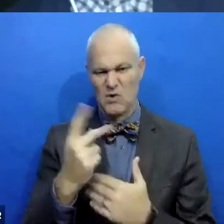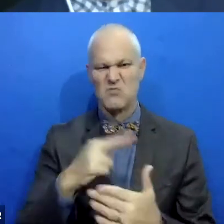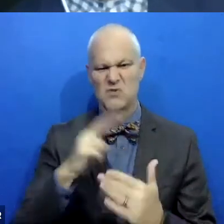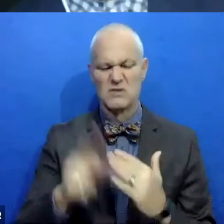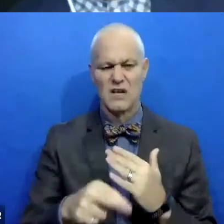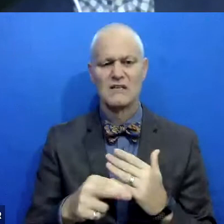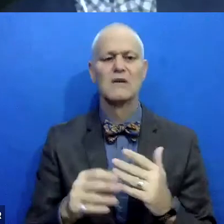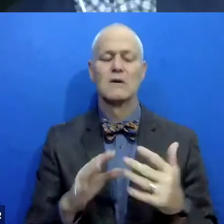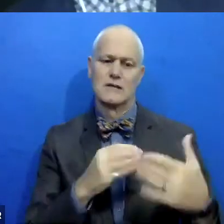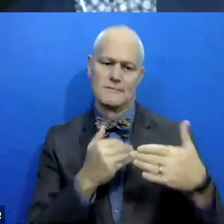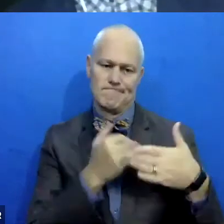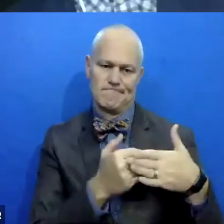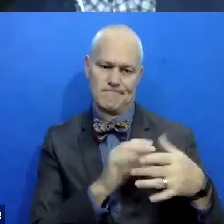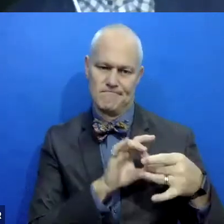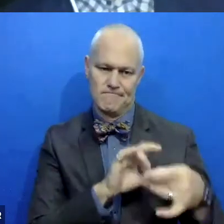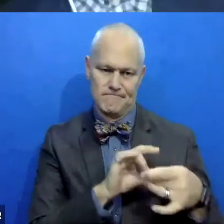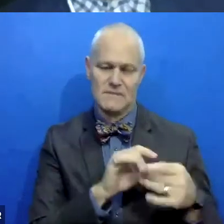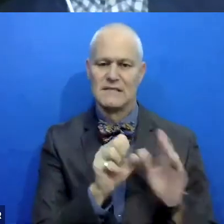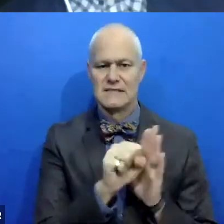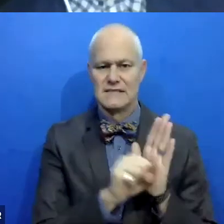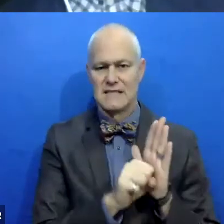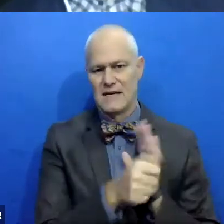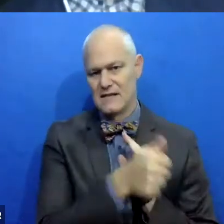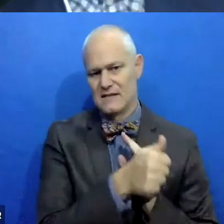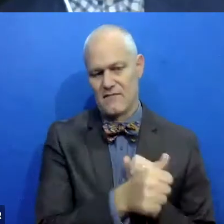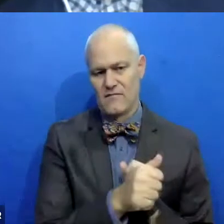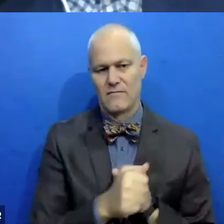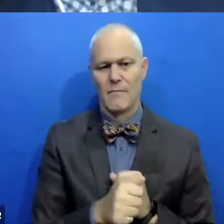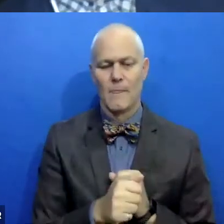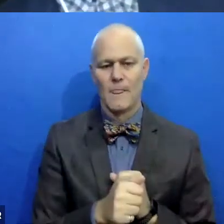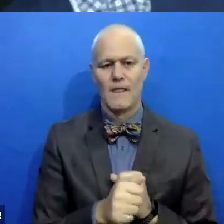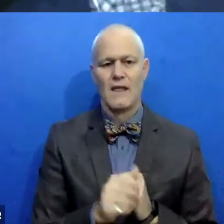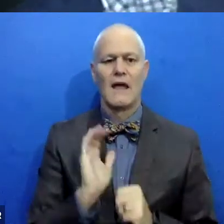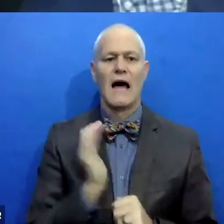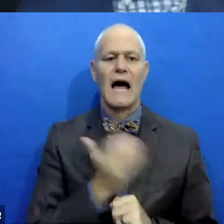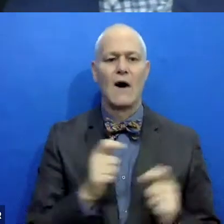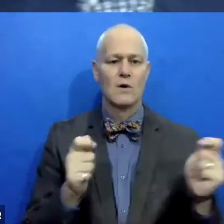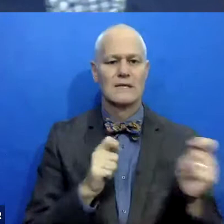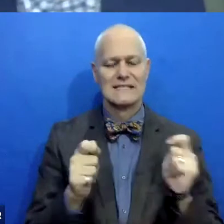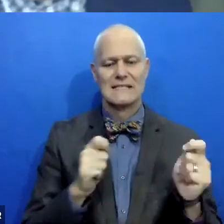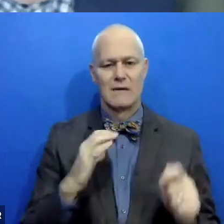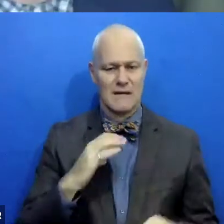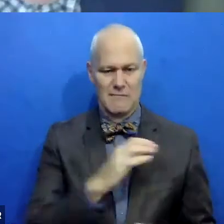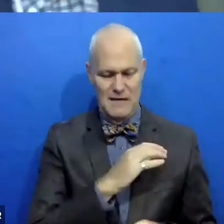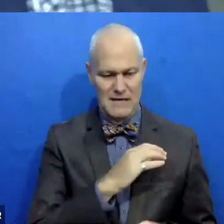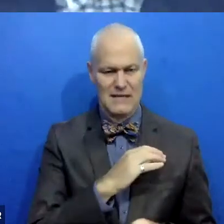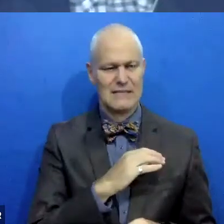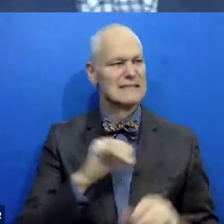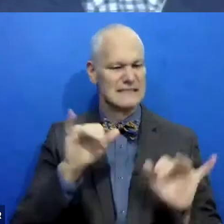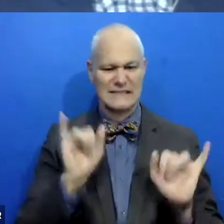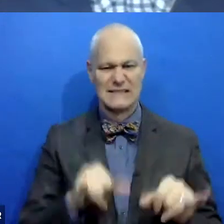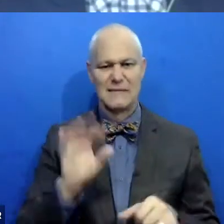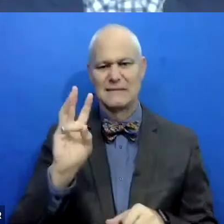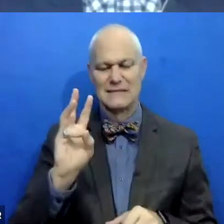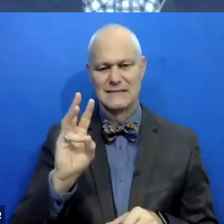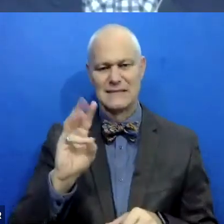closely aligned with the state. Um, our steering committee still includes the same sixth judicial